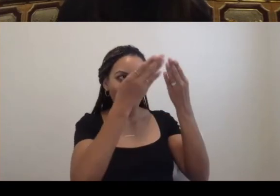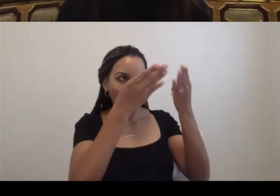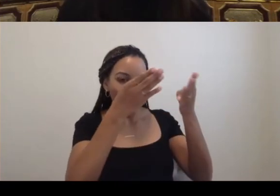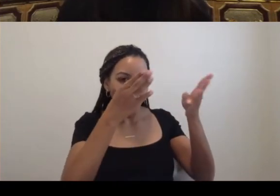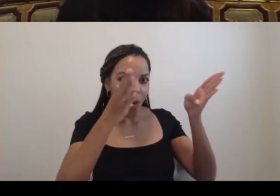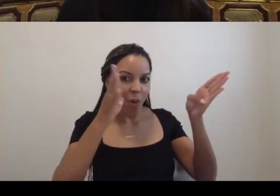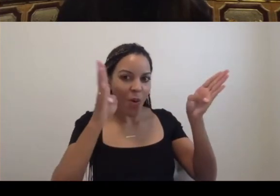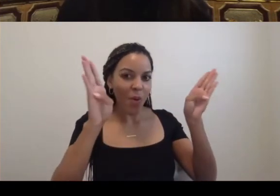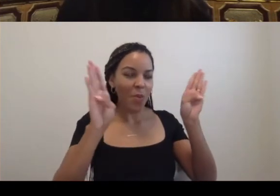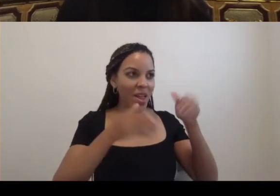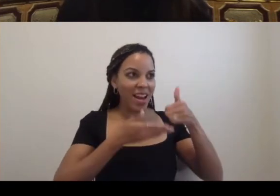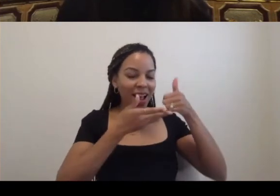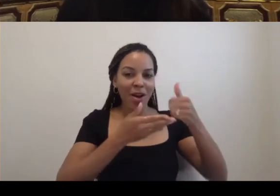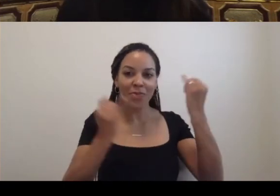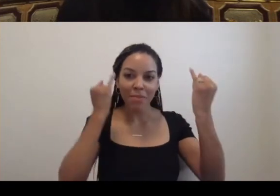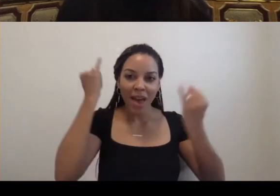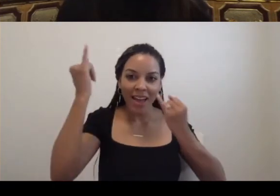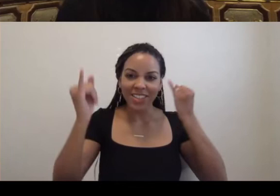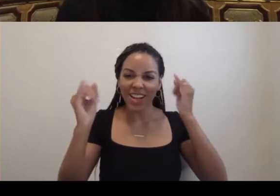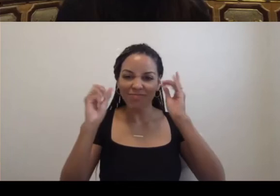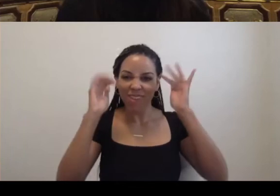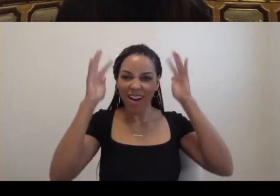imagination flower.